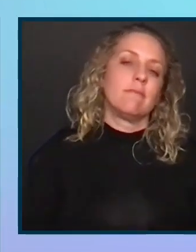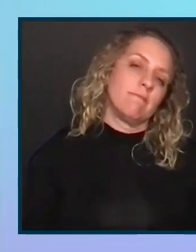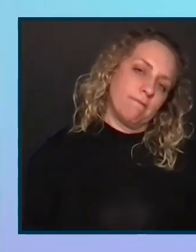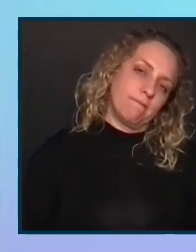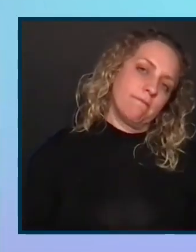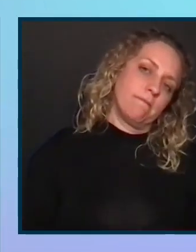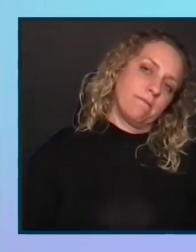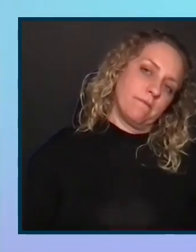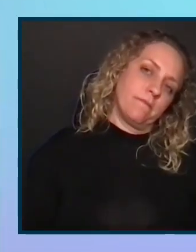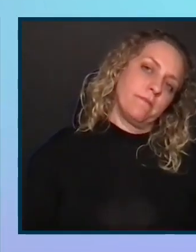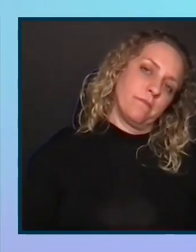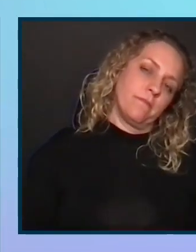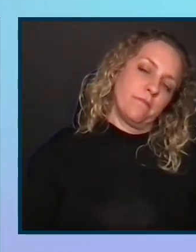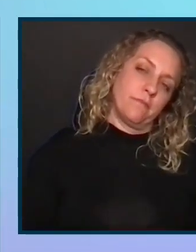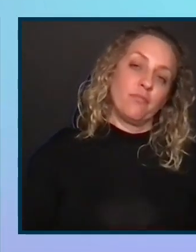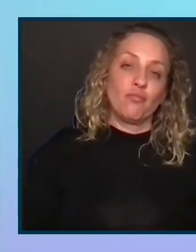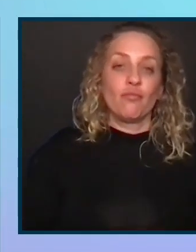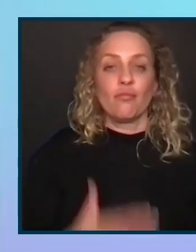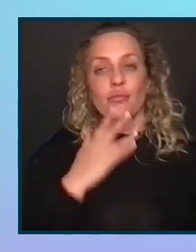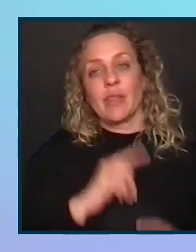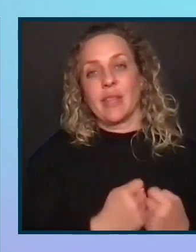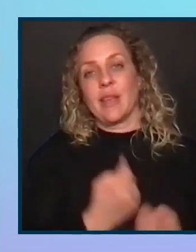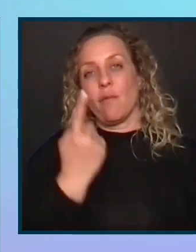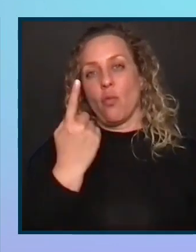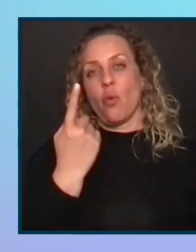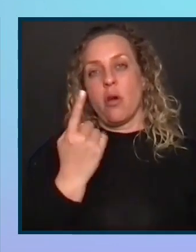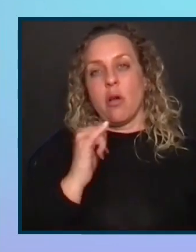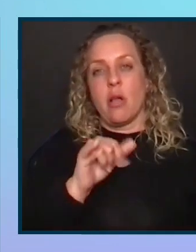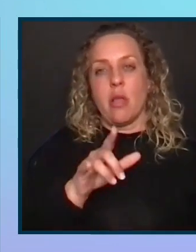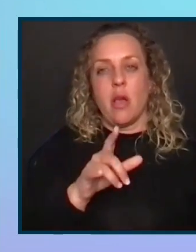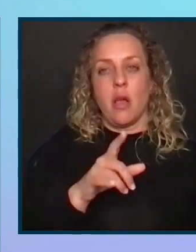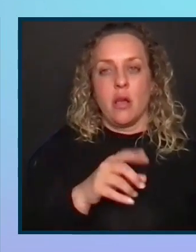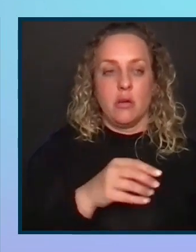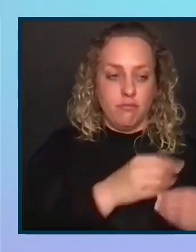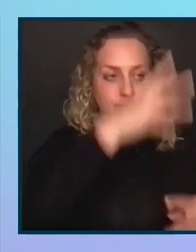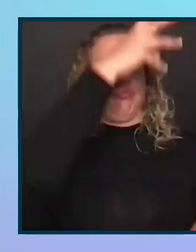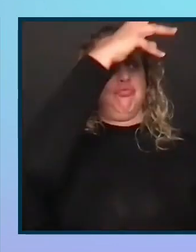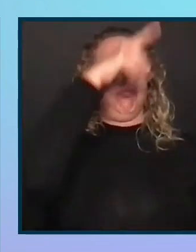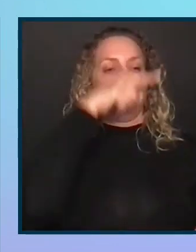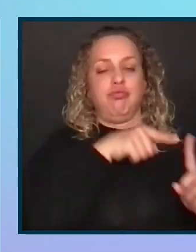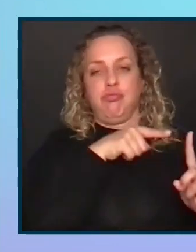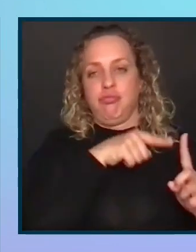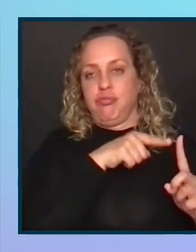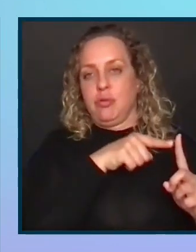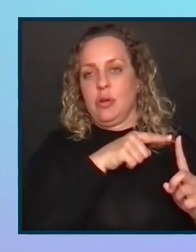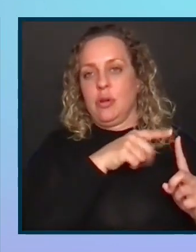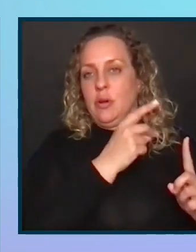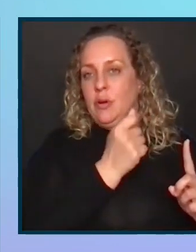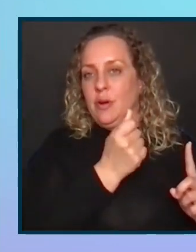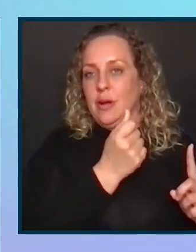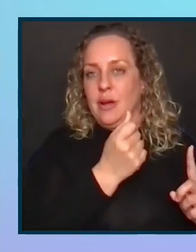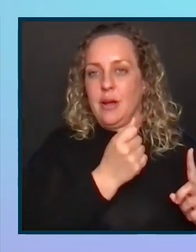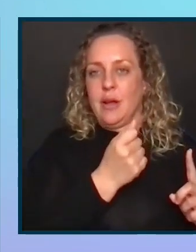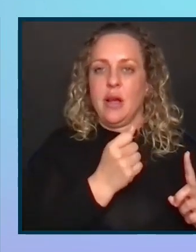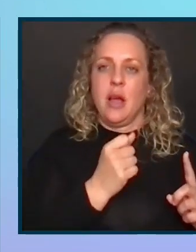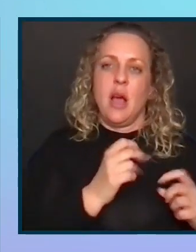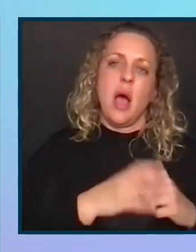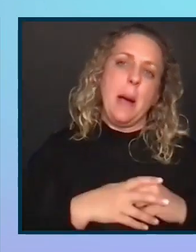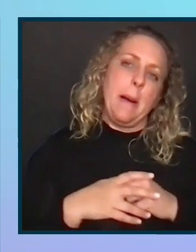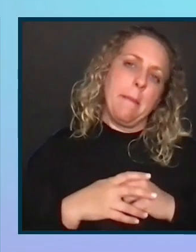All right. Thanks, team. And we've got one that's blowing up the charts right away, as soon as it came in.